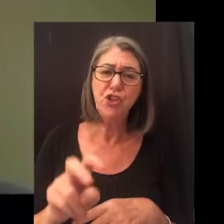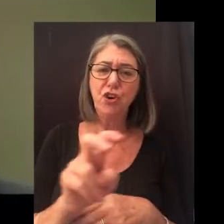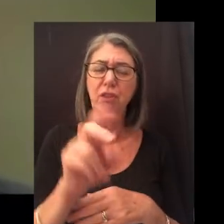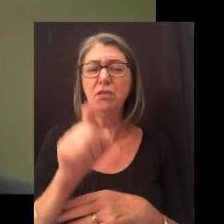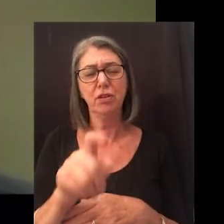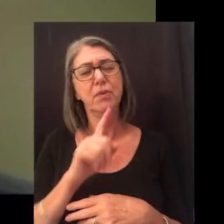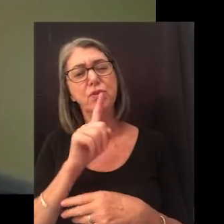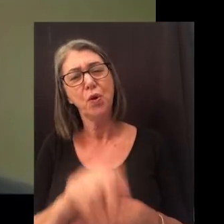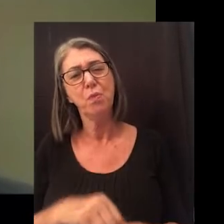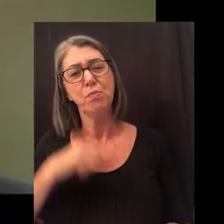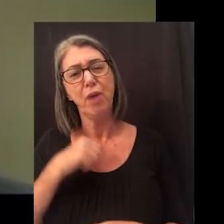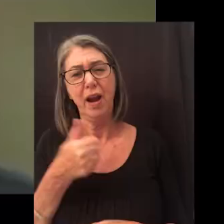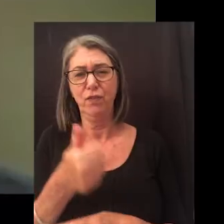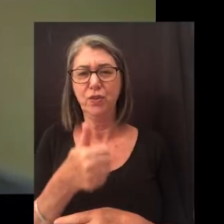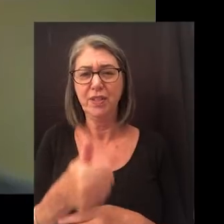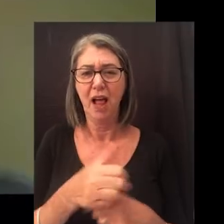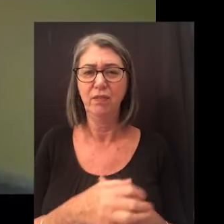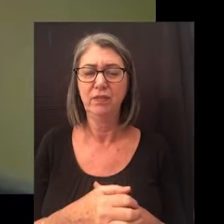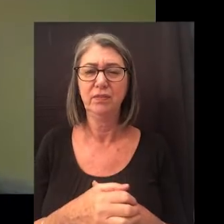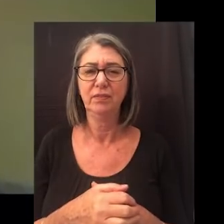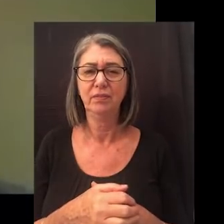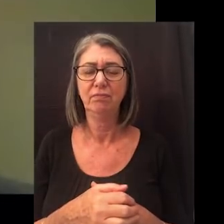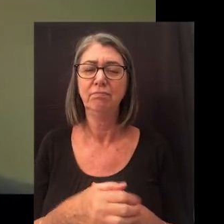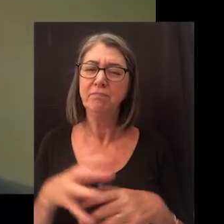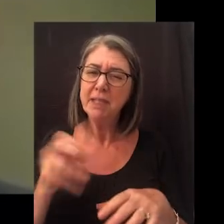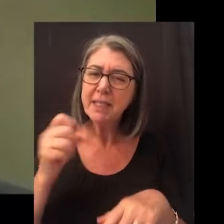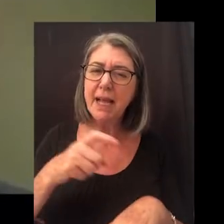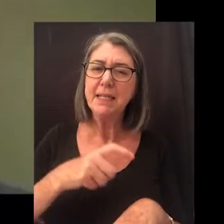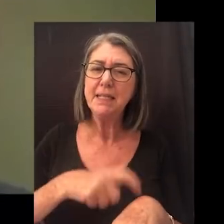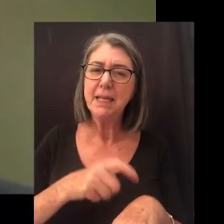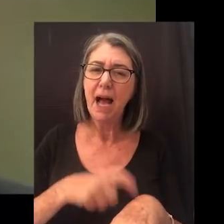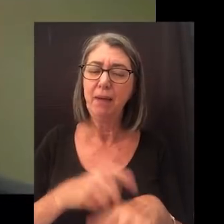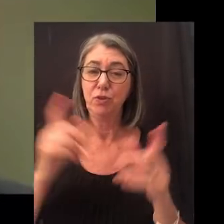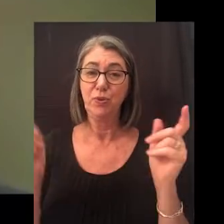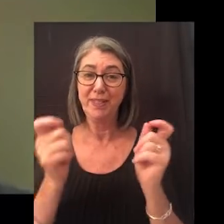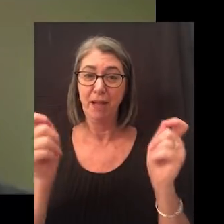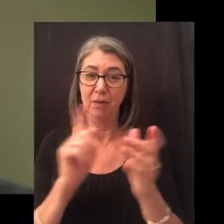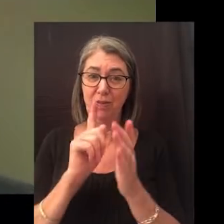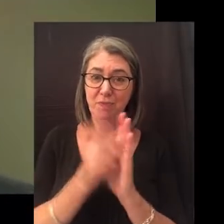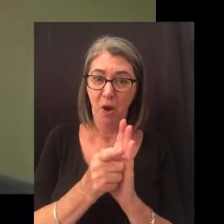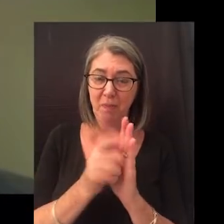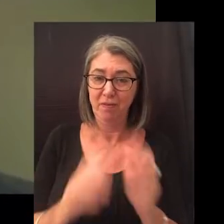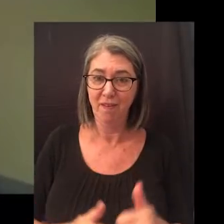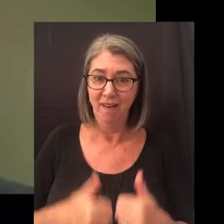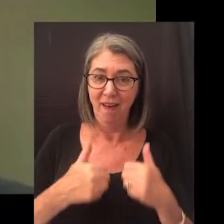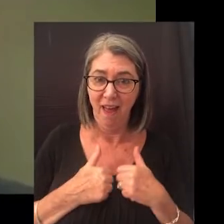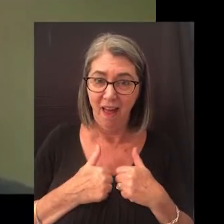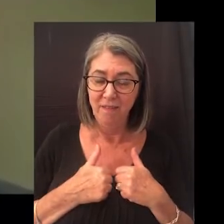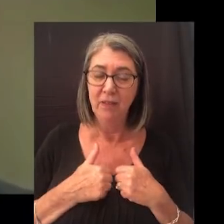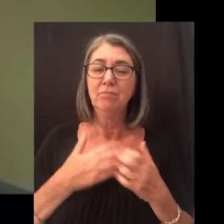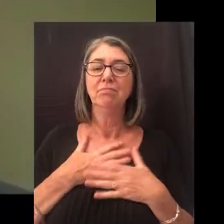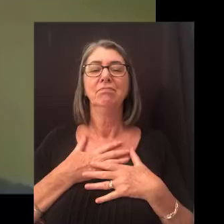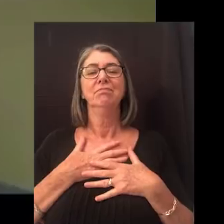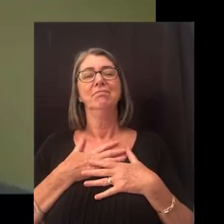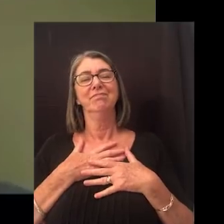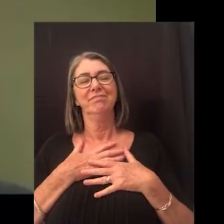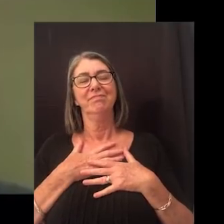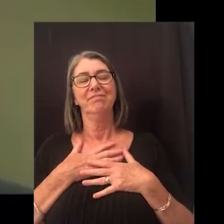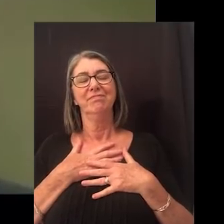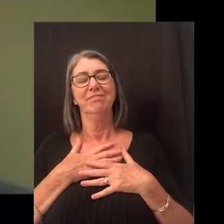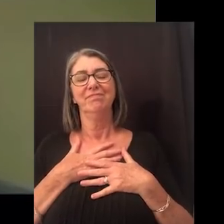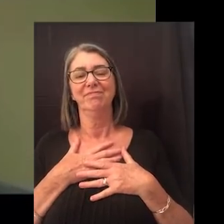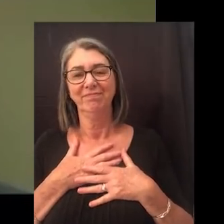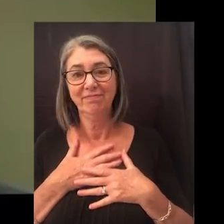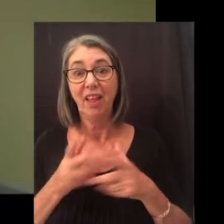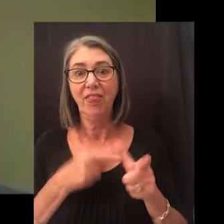accomplishment in your journey, and you should be so proud of yourself. Take some time to celebrate this moment in your life and